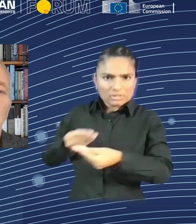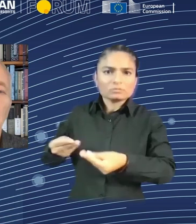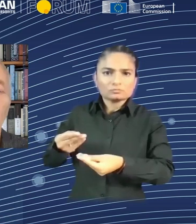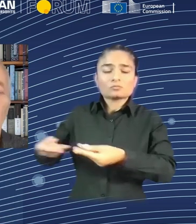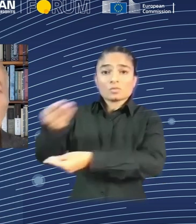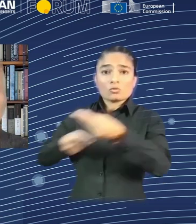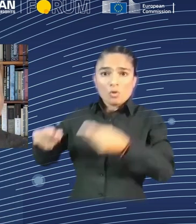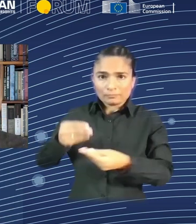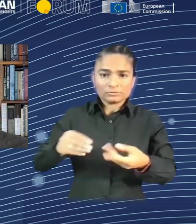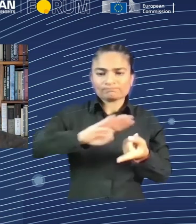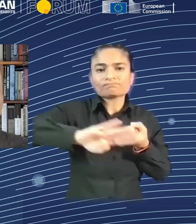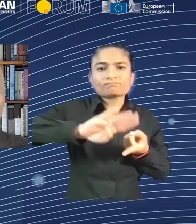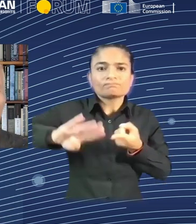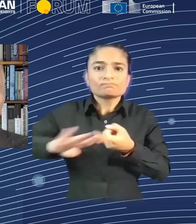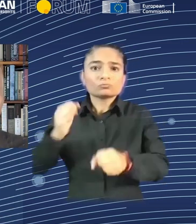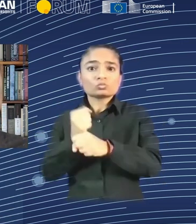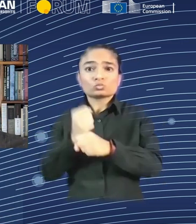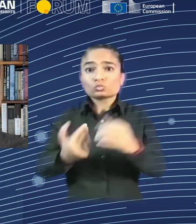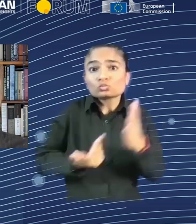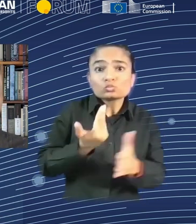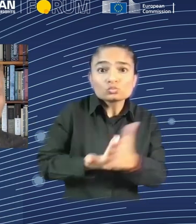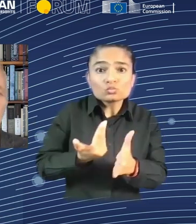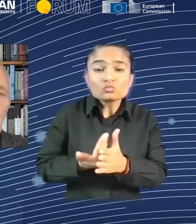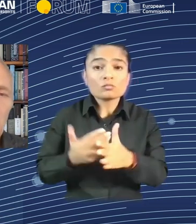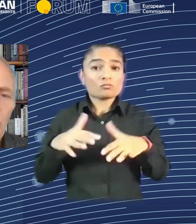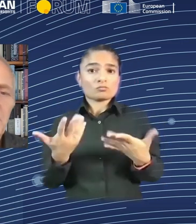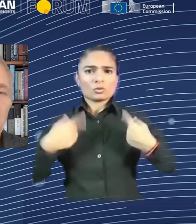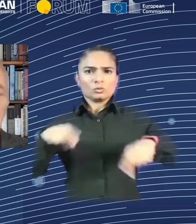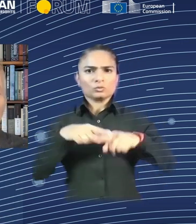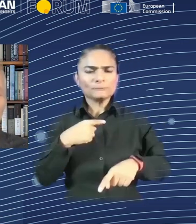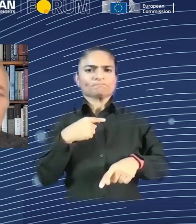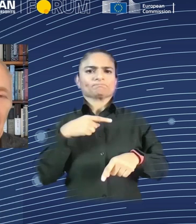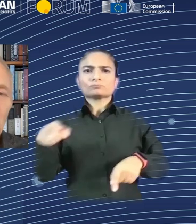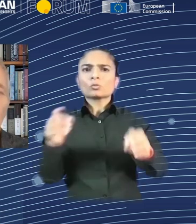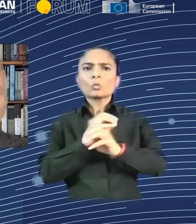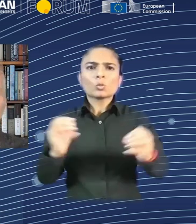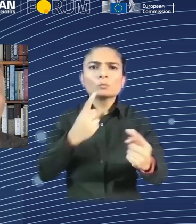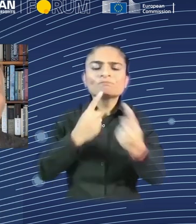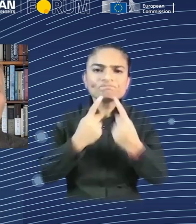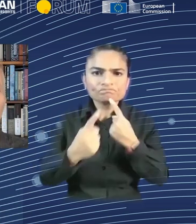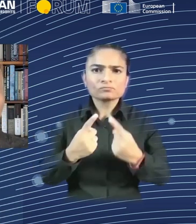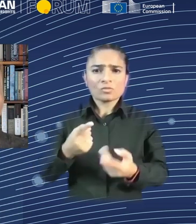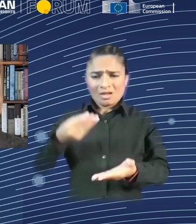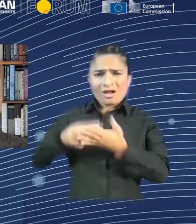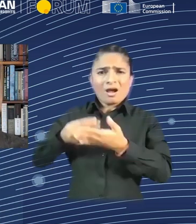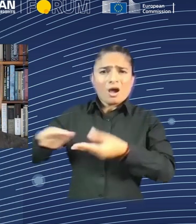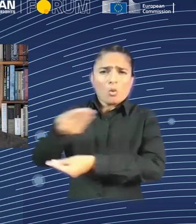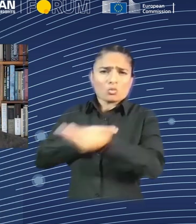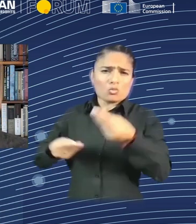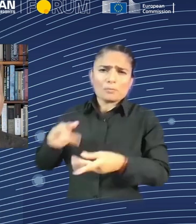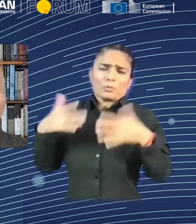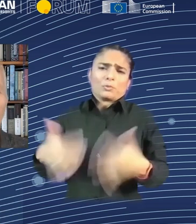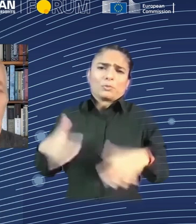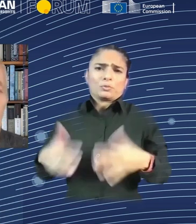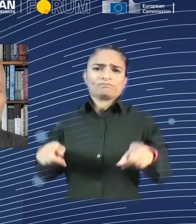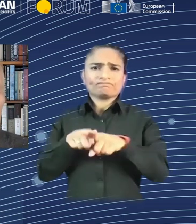people create and consume more of them. And the choice that we make, the angel versus the devil, is whether artists